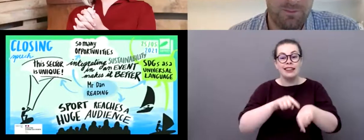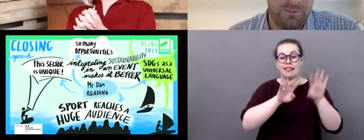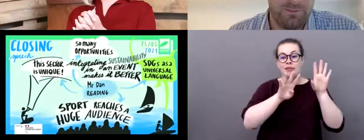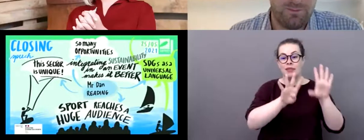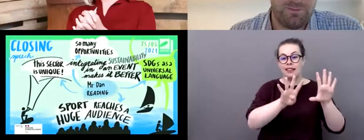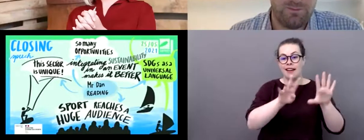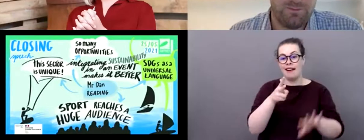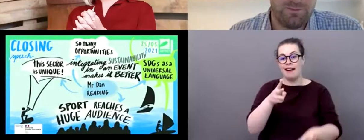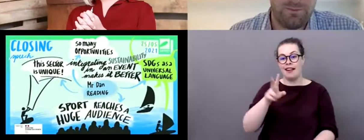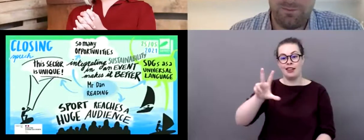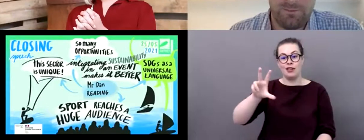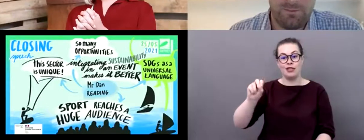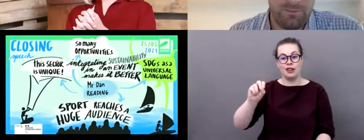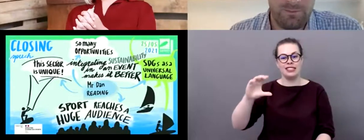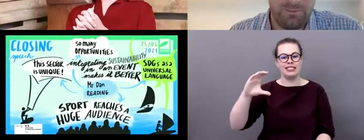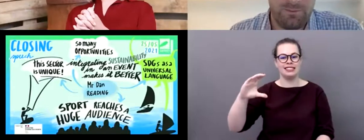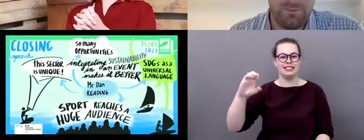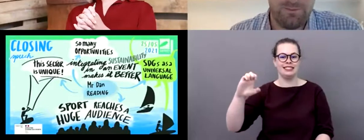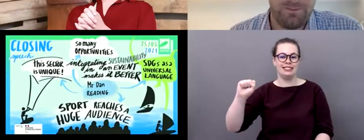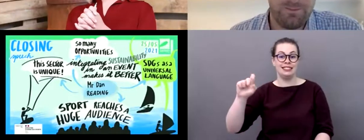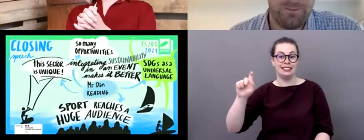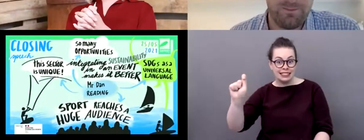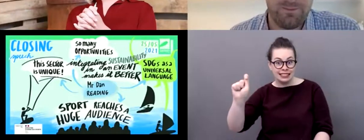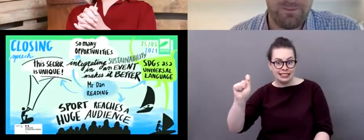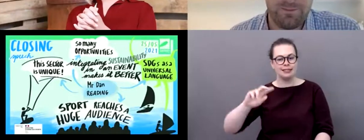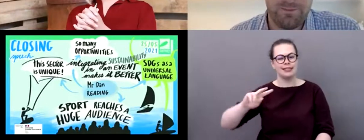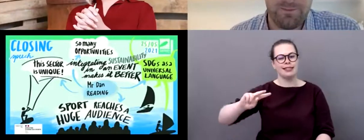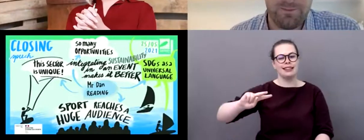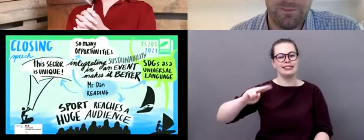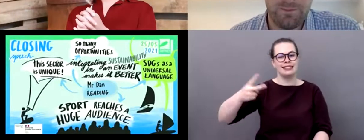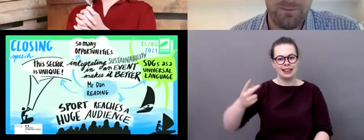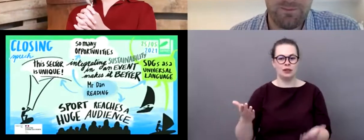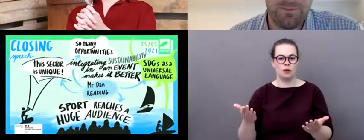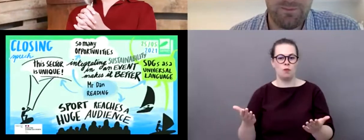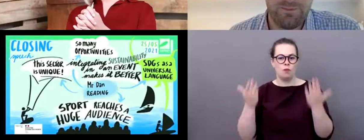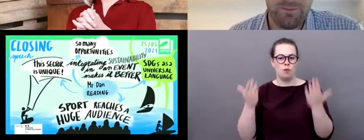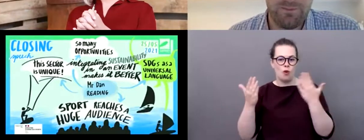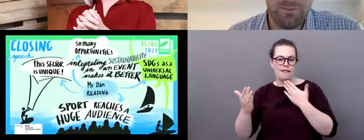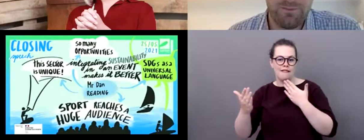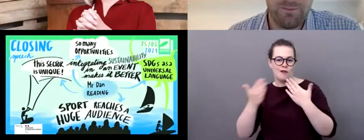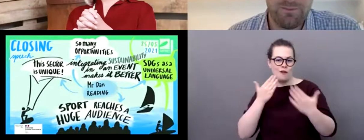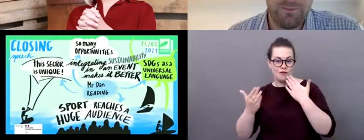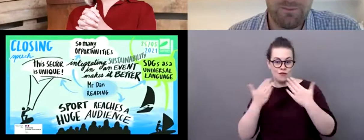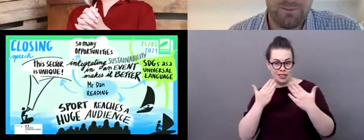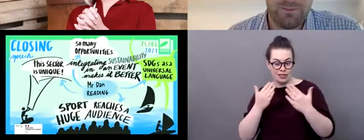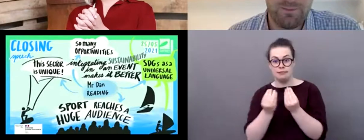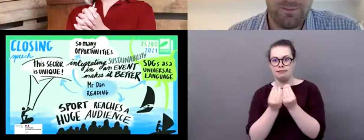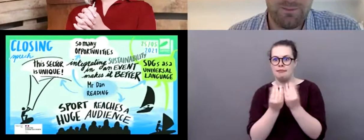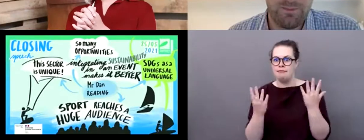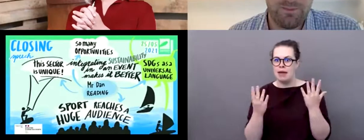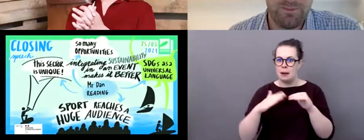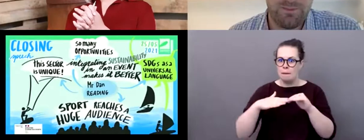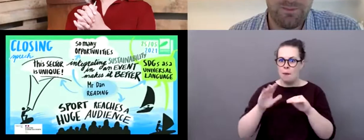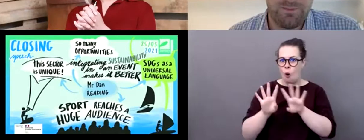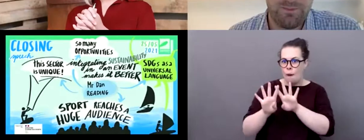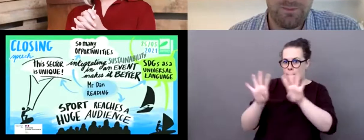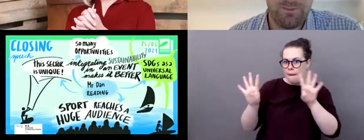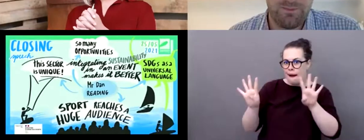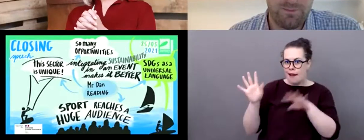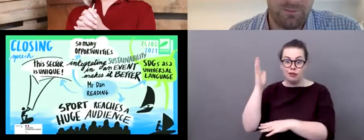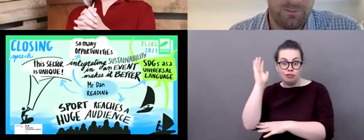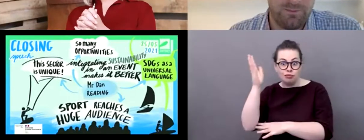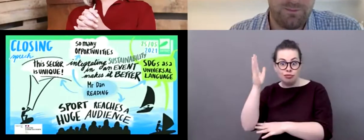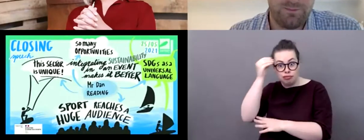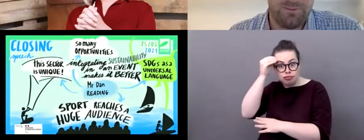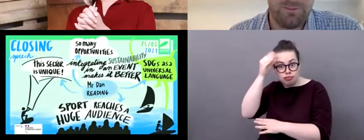second morning of the conference. We will still, we'll have many panelists, great people to, to speak to. So thank